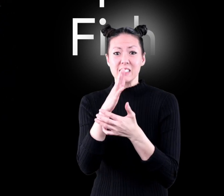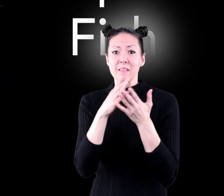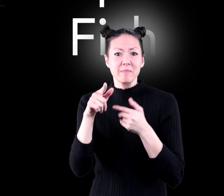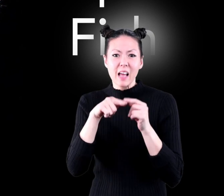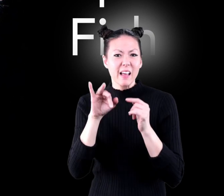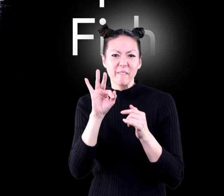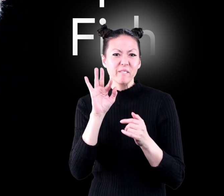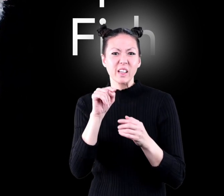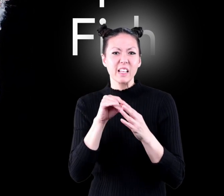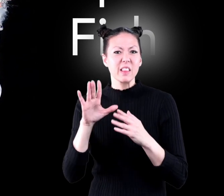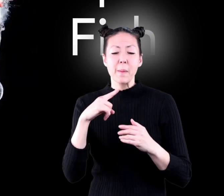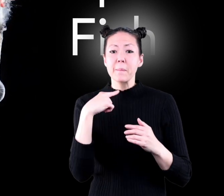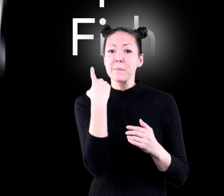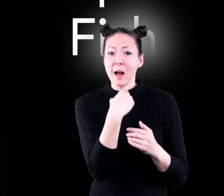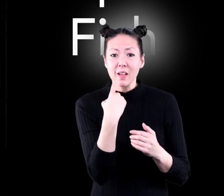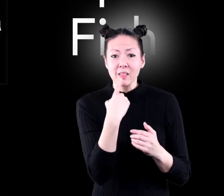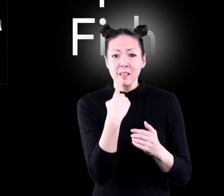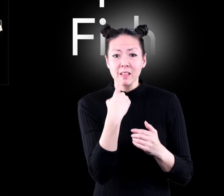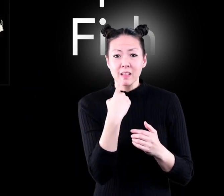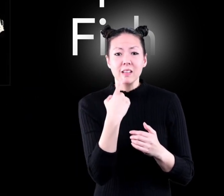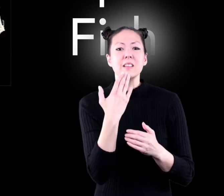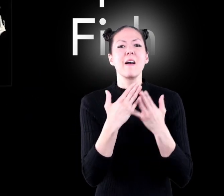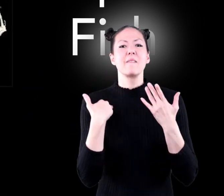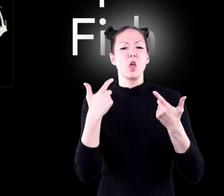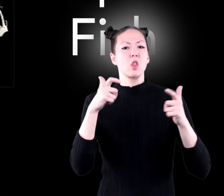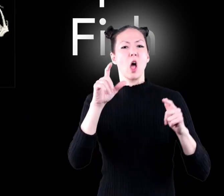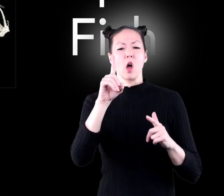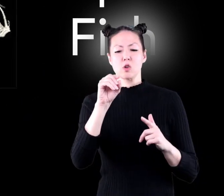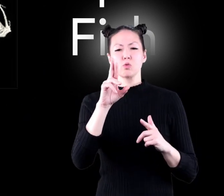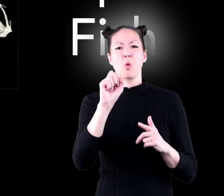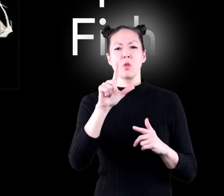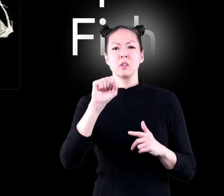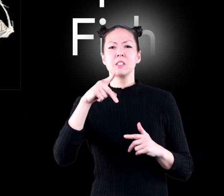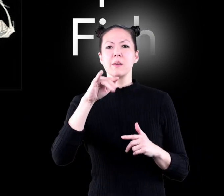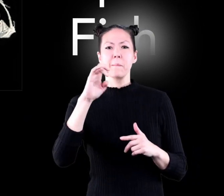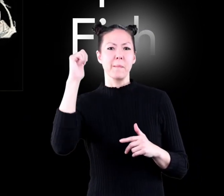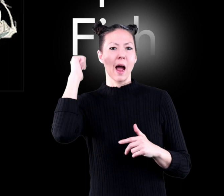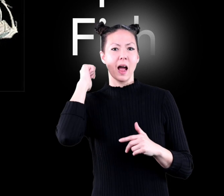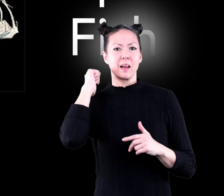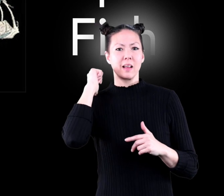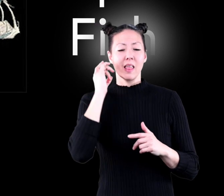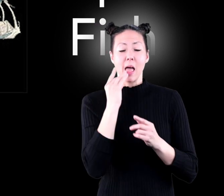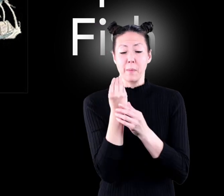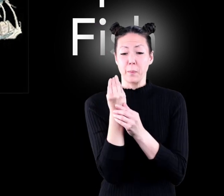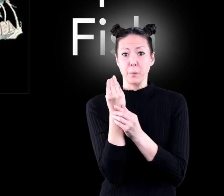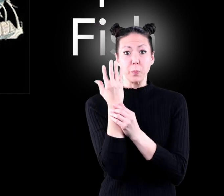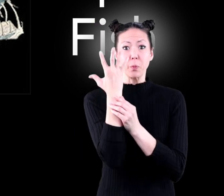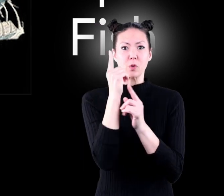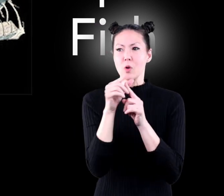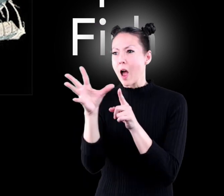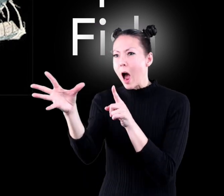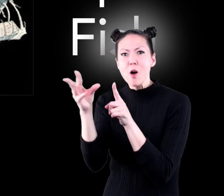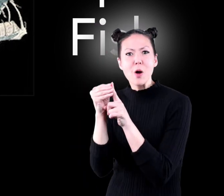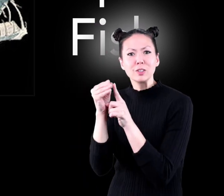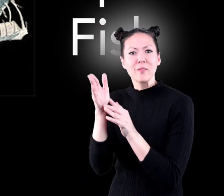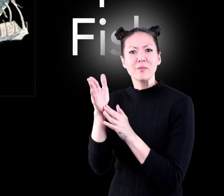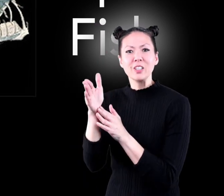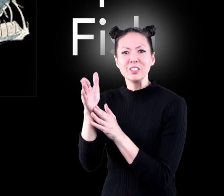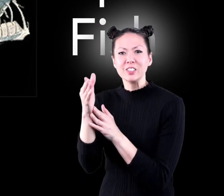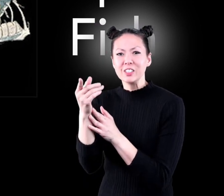even fit in its mouth it also has a large dorsal spine that lights up to attract fish